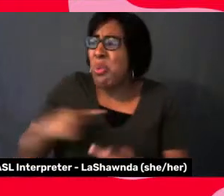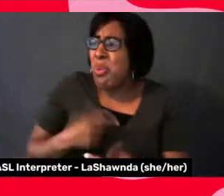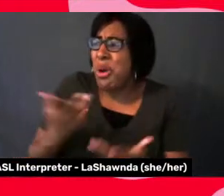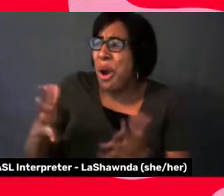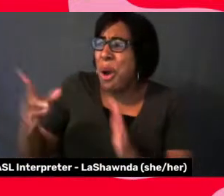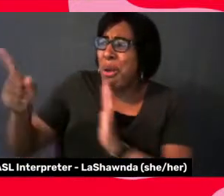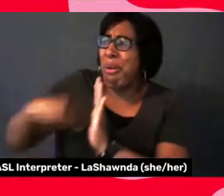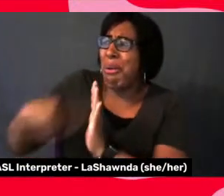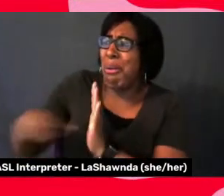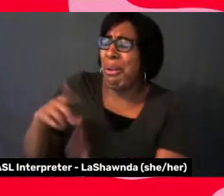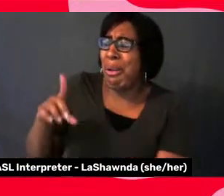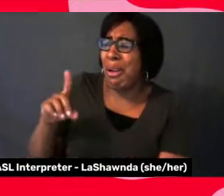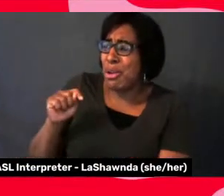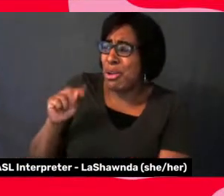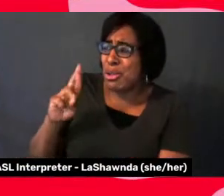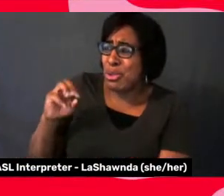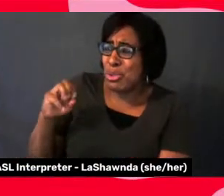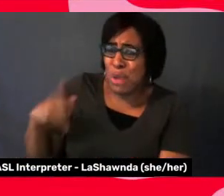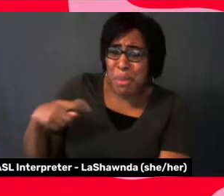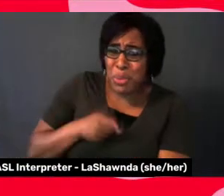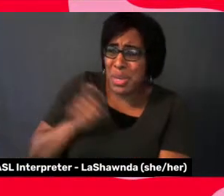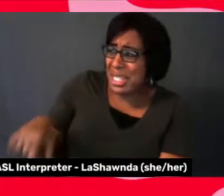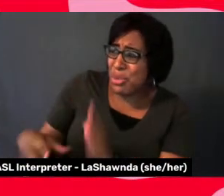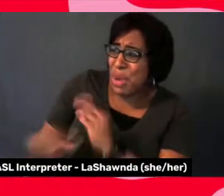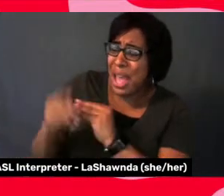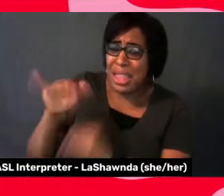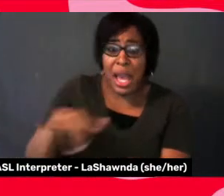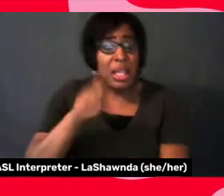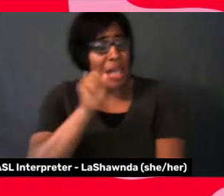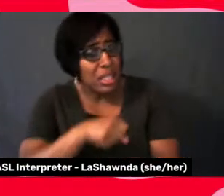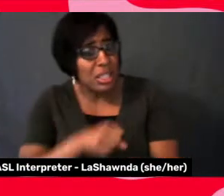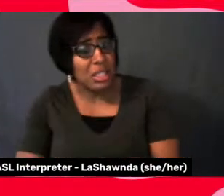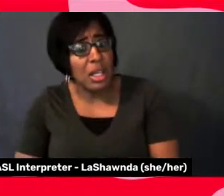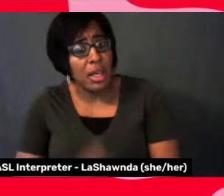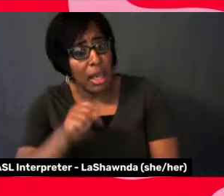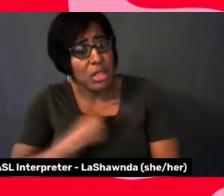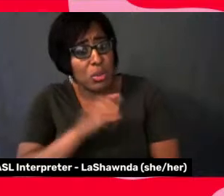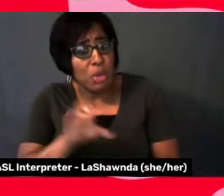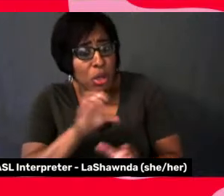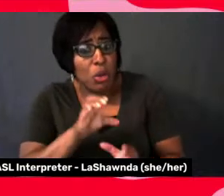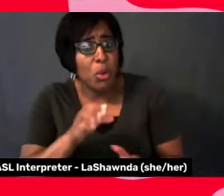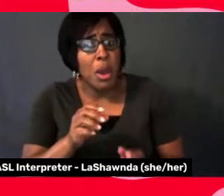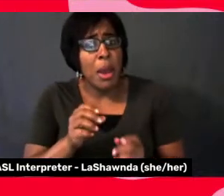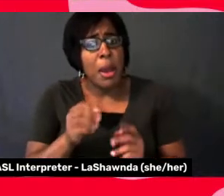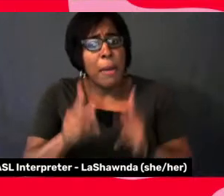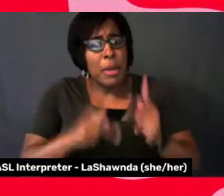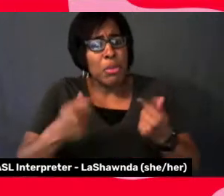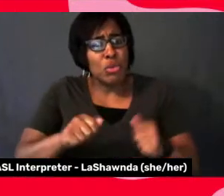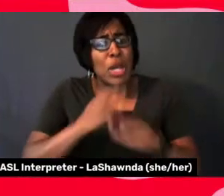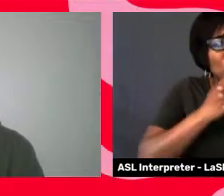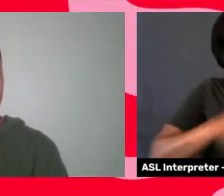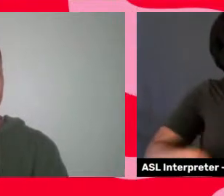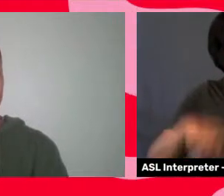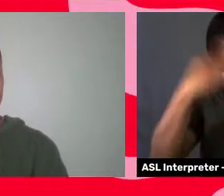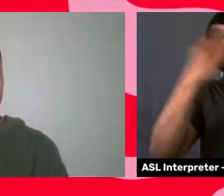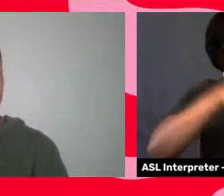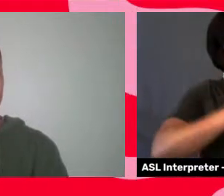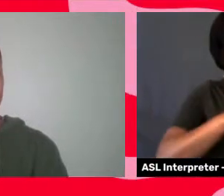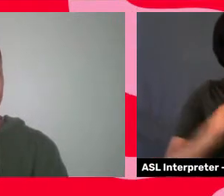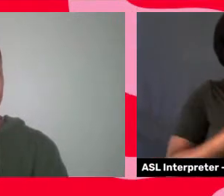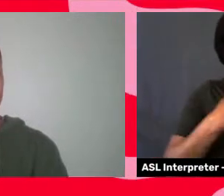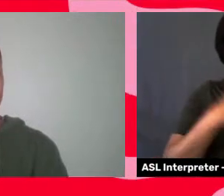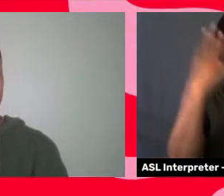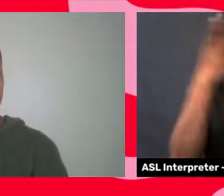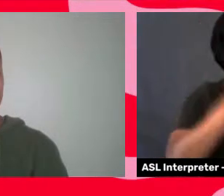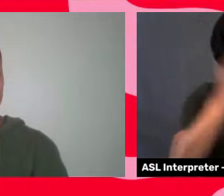you know, try to silence black women and all the things that they have to say, because we have so many, you know, beautiful ideas and they're true.